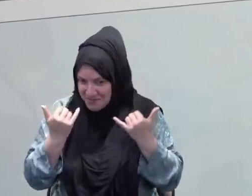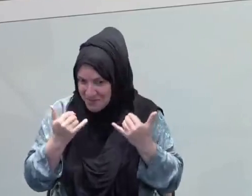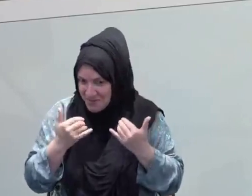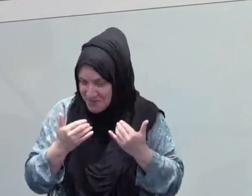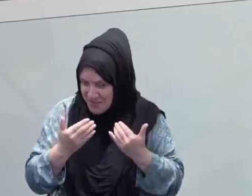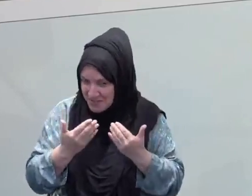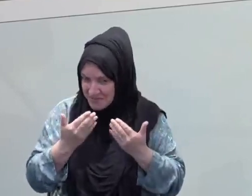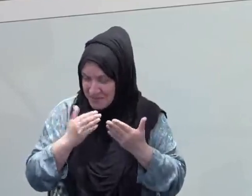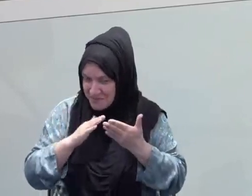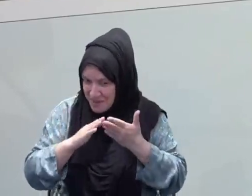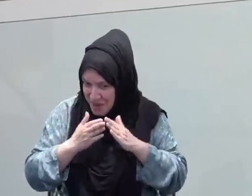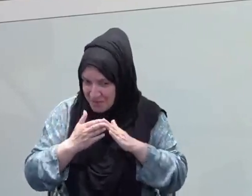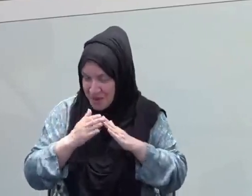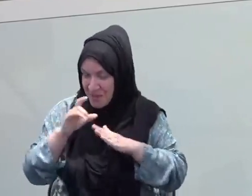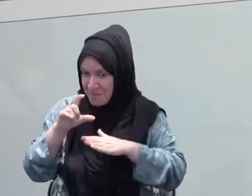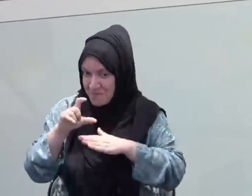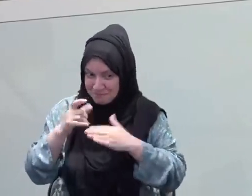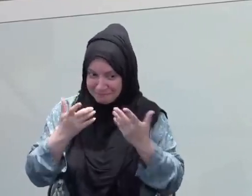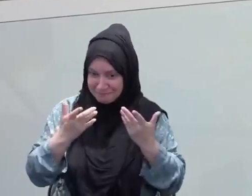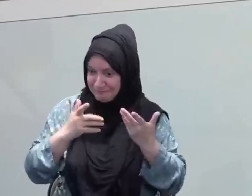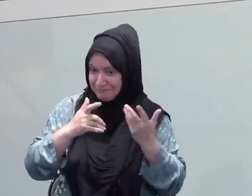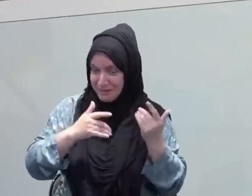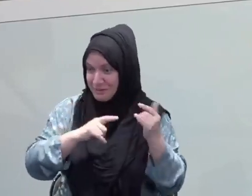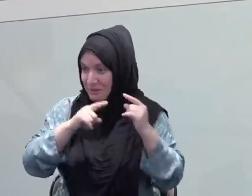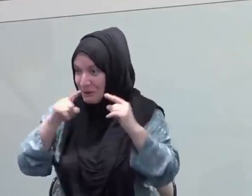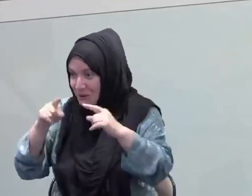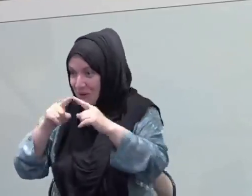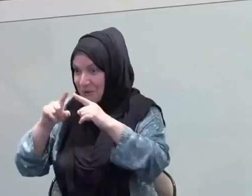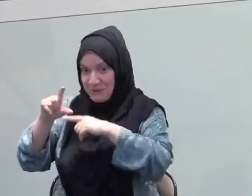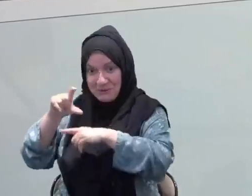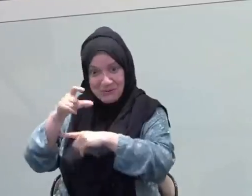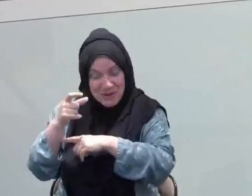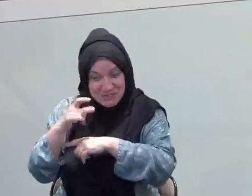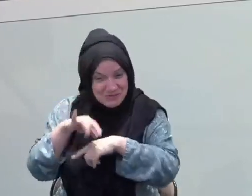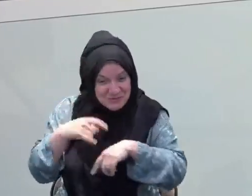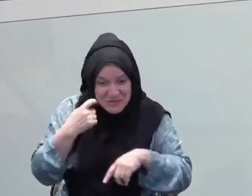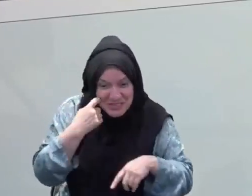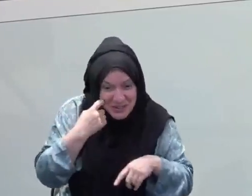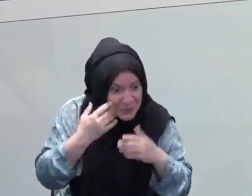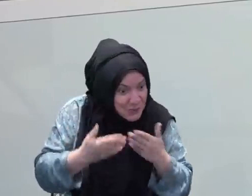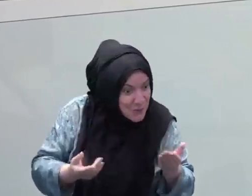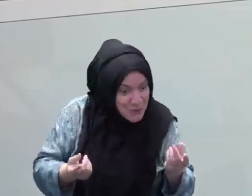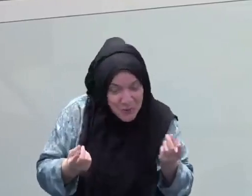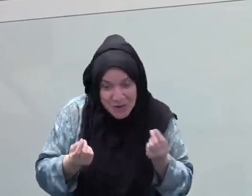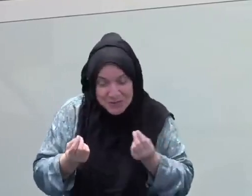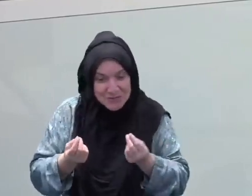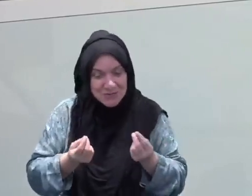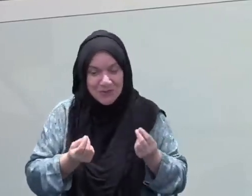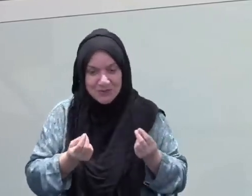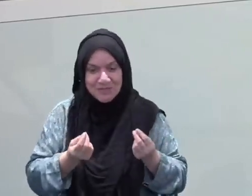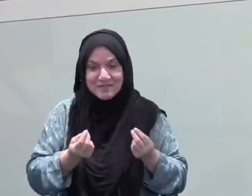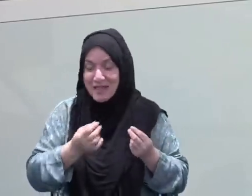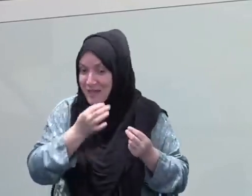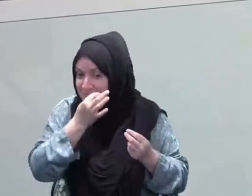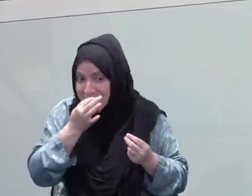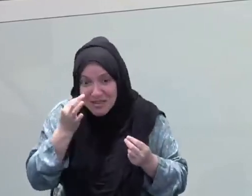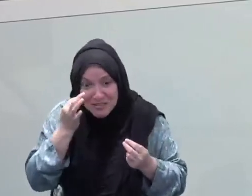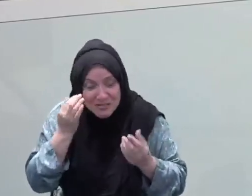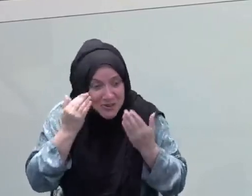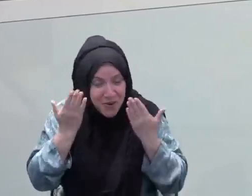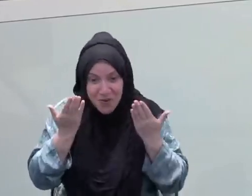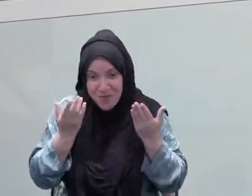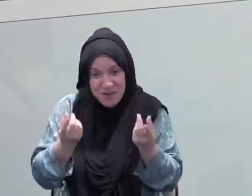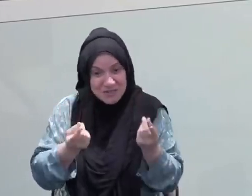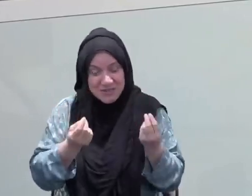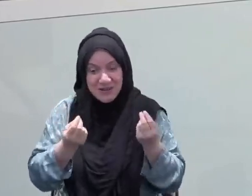accepted Islam here, alhamdulillah, may Allah bless him, and all of those who are fasting Ramadan for the very first time, Allahumma ameen. Nerve-wracking,